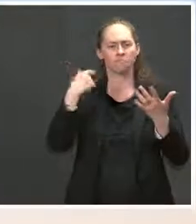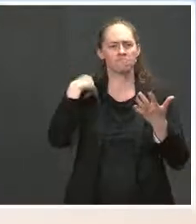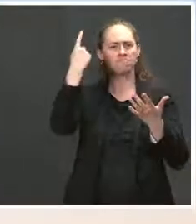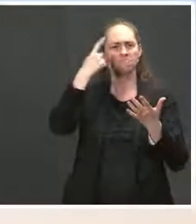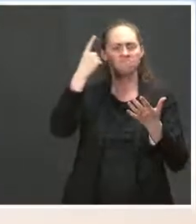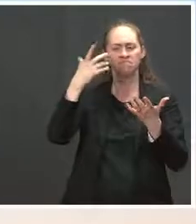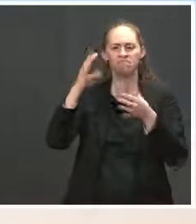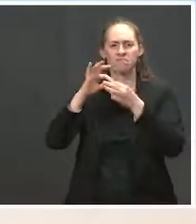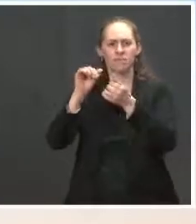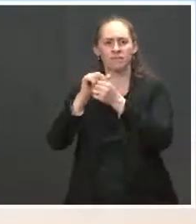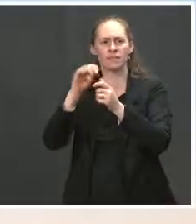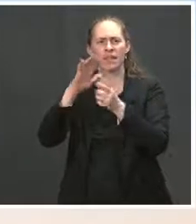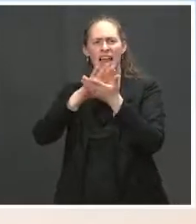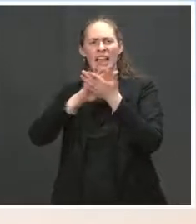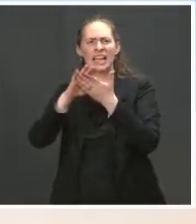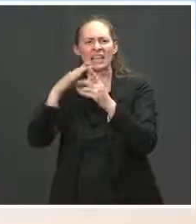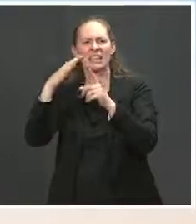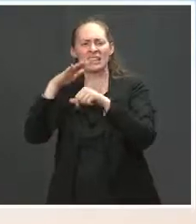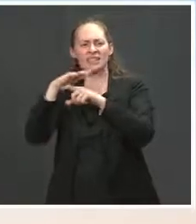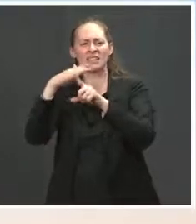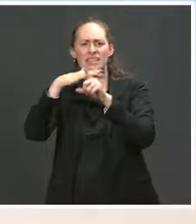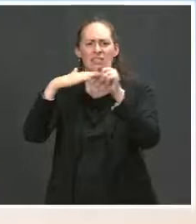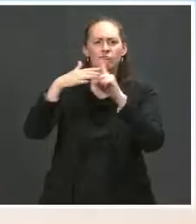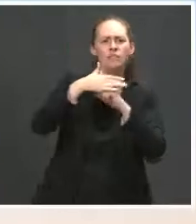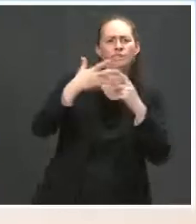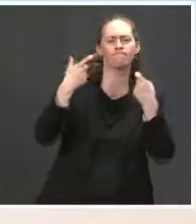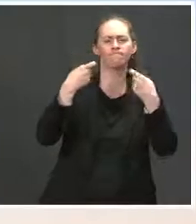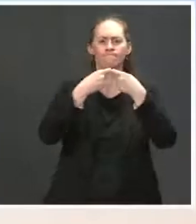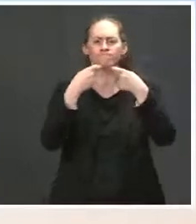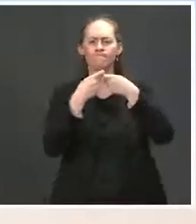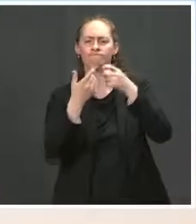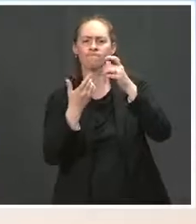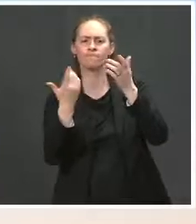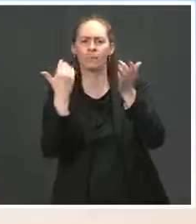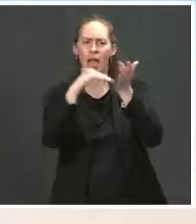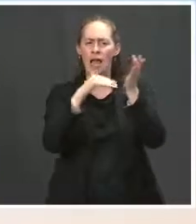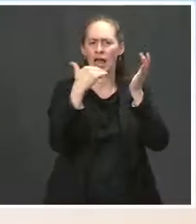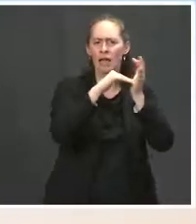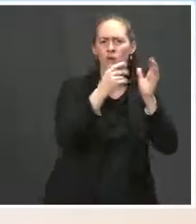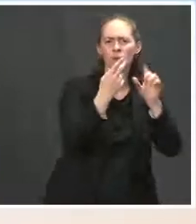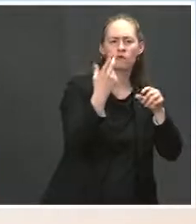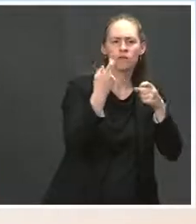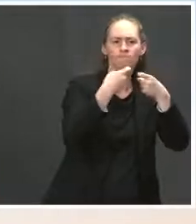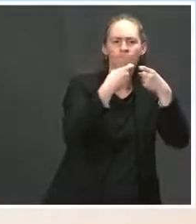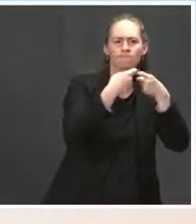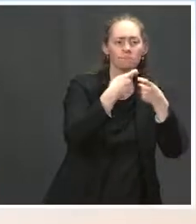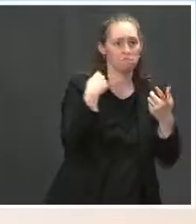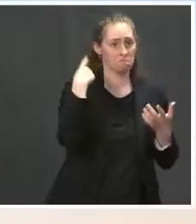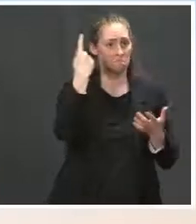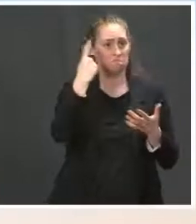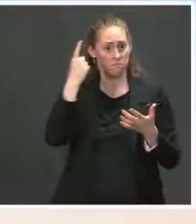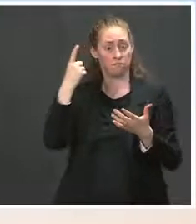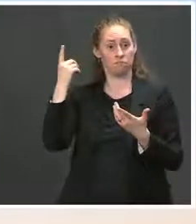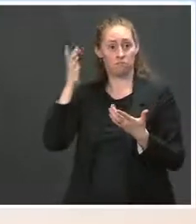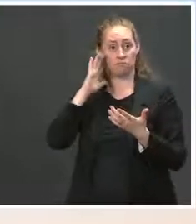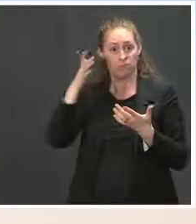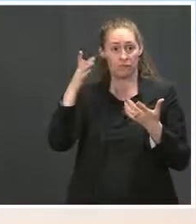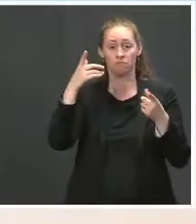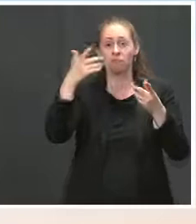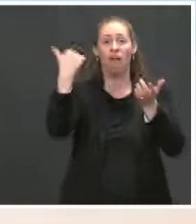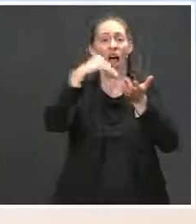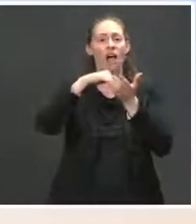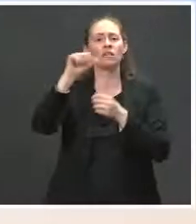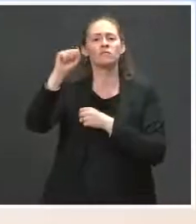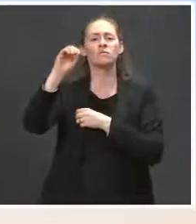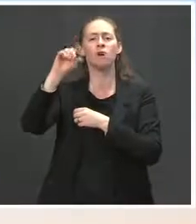lot of discussions about solar energy. Would President Biden consider bringing back the solar panels here in the White House? Ms. the White House? Oh,